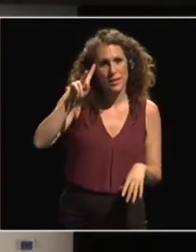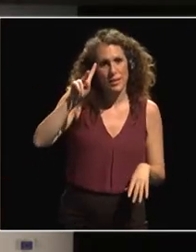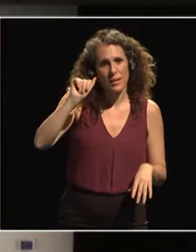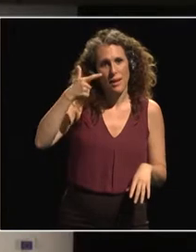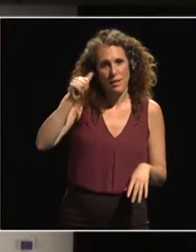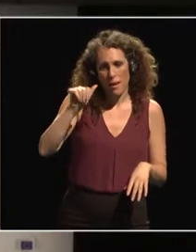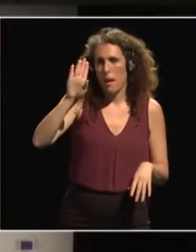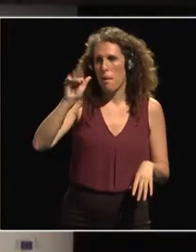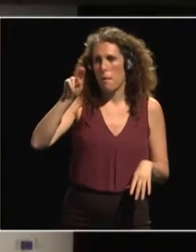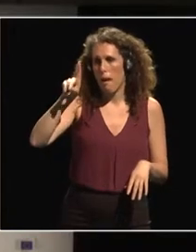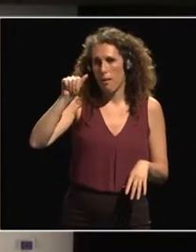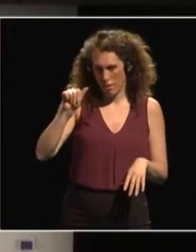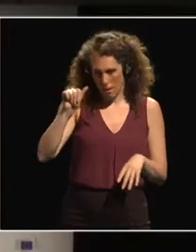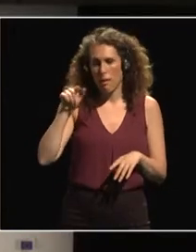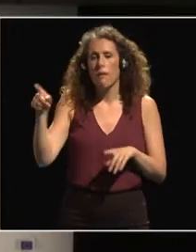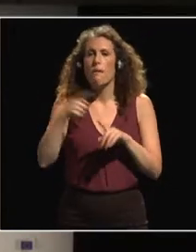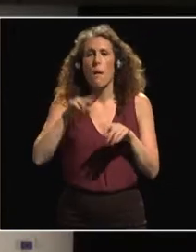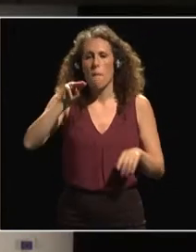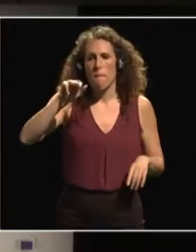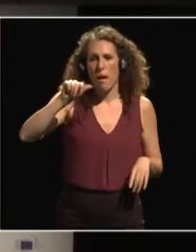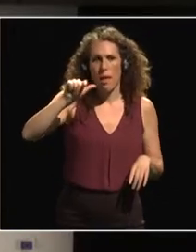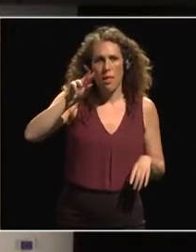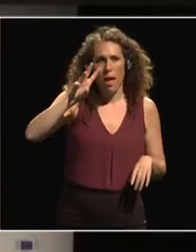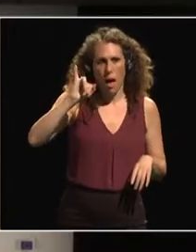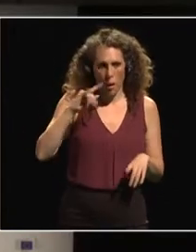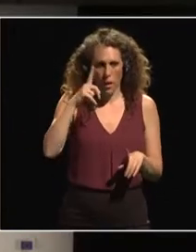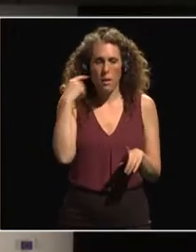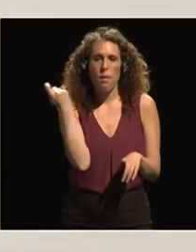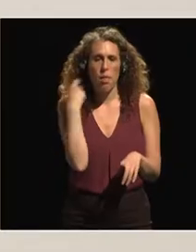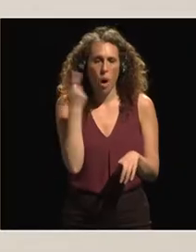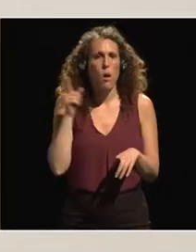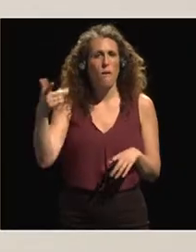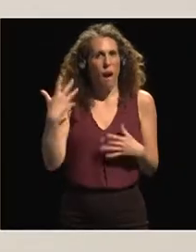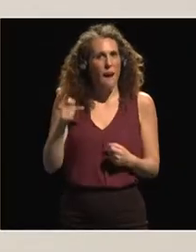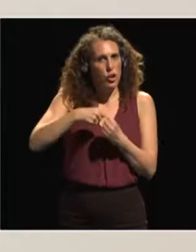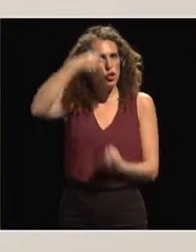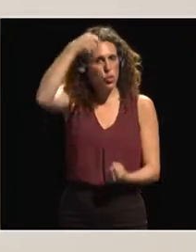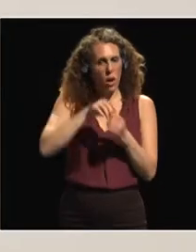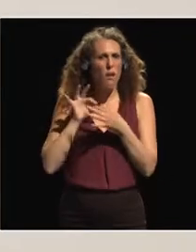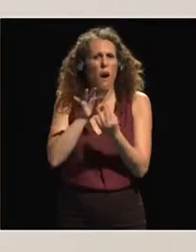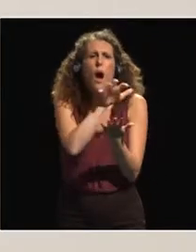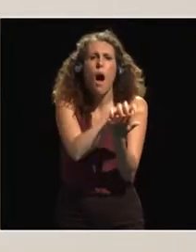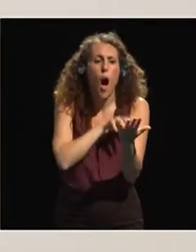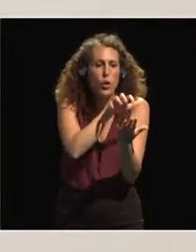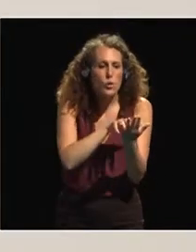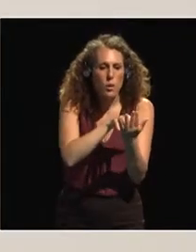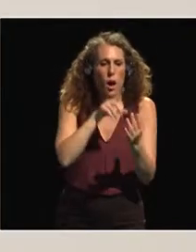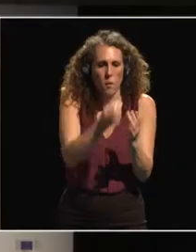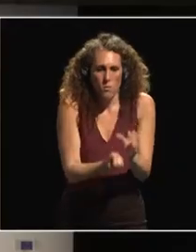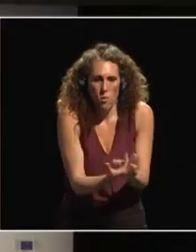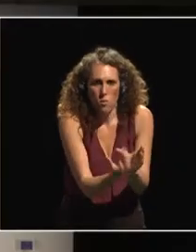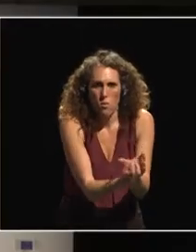and an agri-preneur from Malawi. She holds a degree in agriculture, specializing in horticulture.